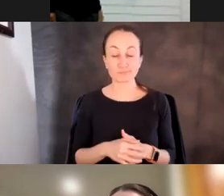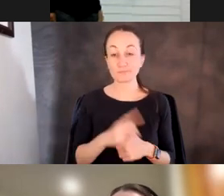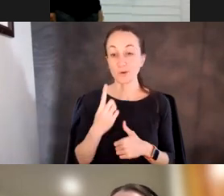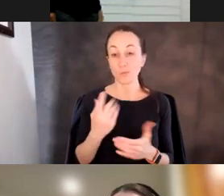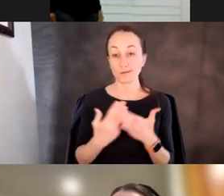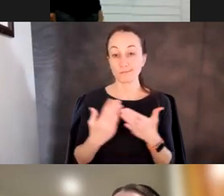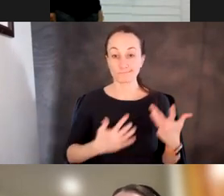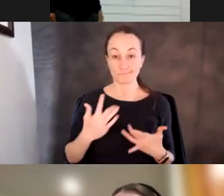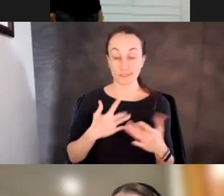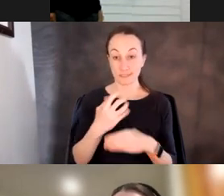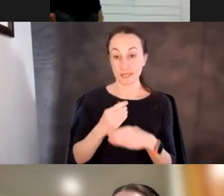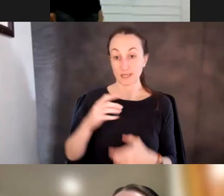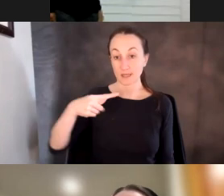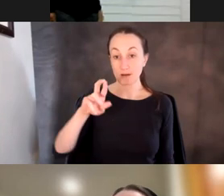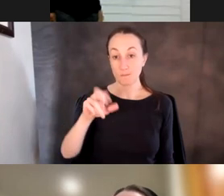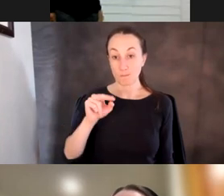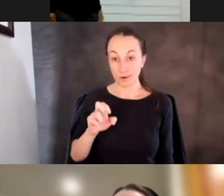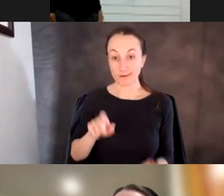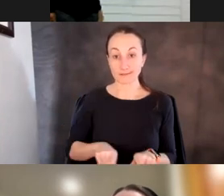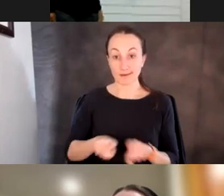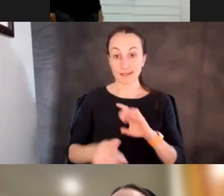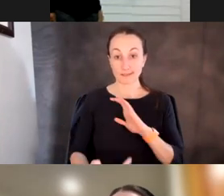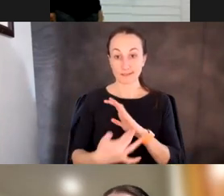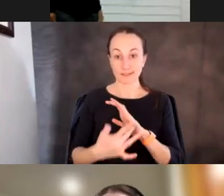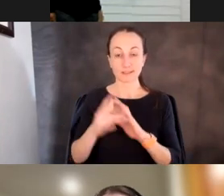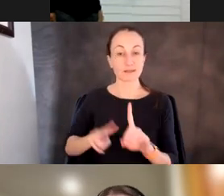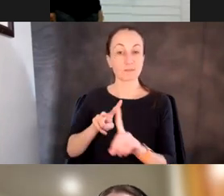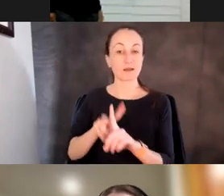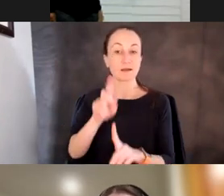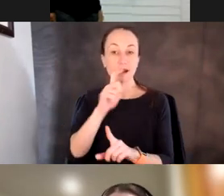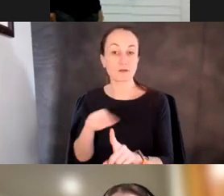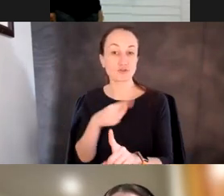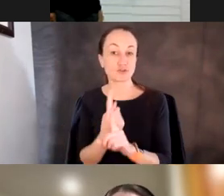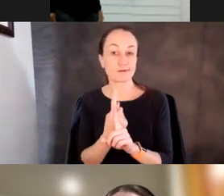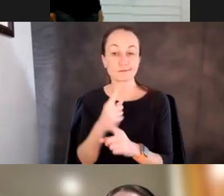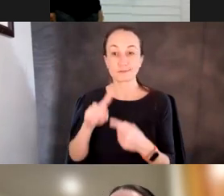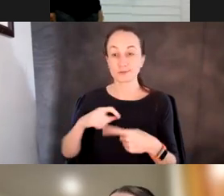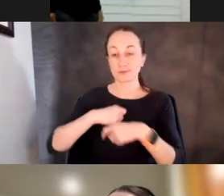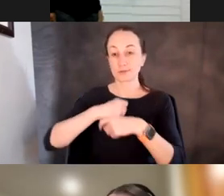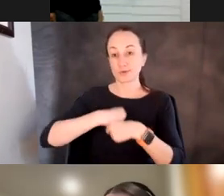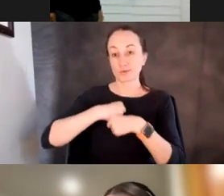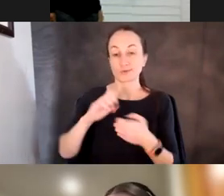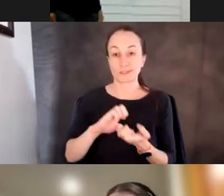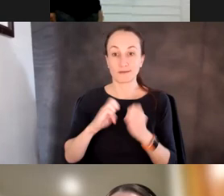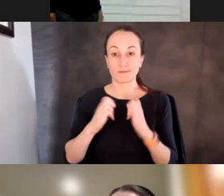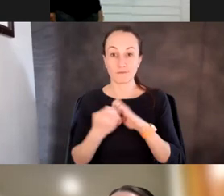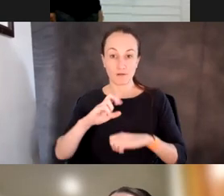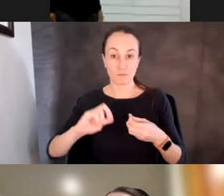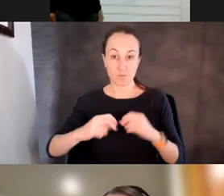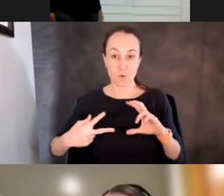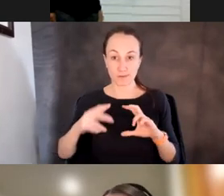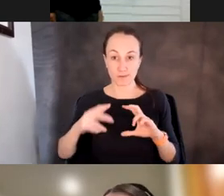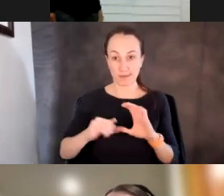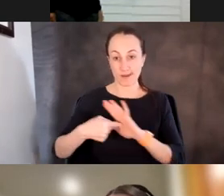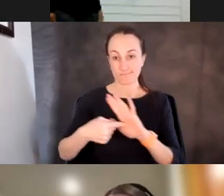is taking prance as a technique and applying it, not just to produce a evolved protein that